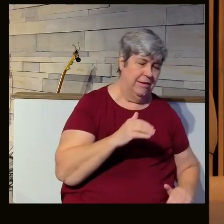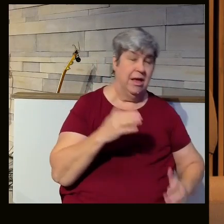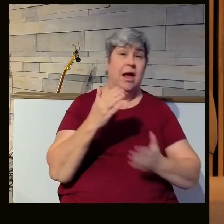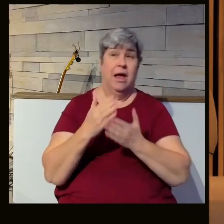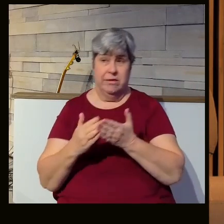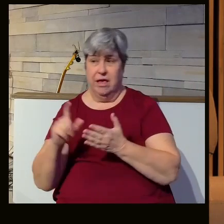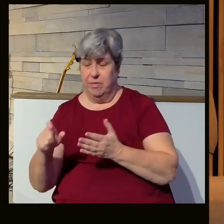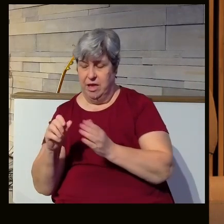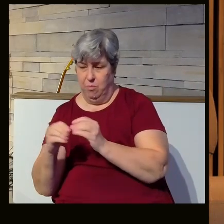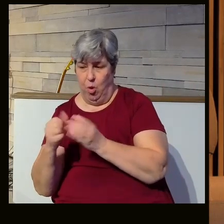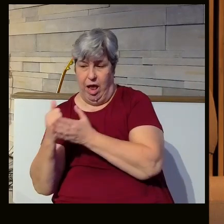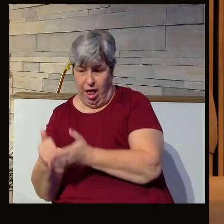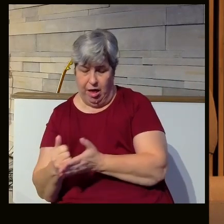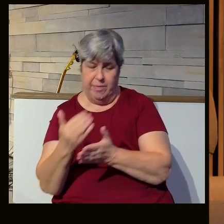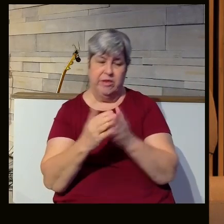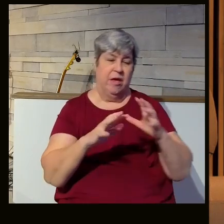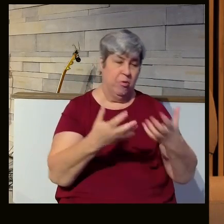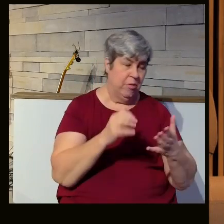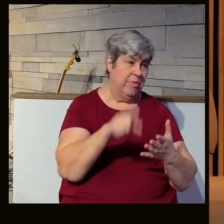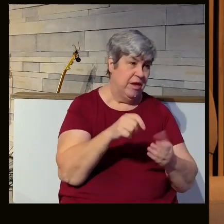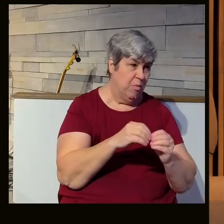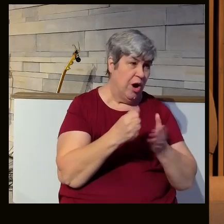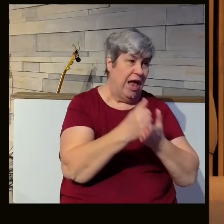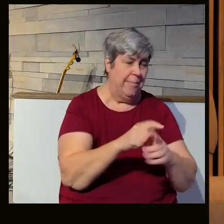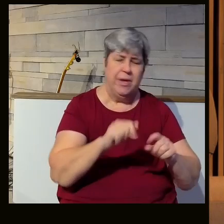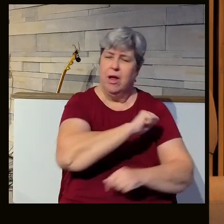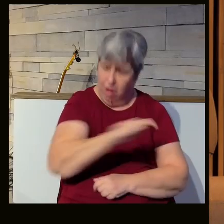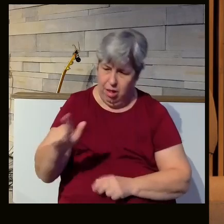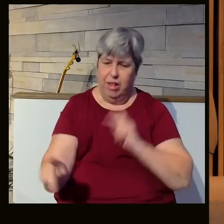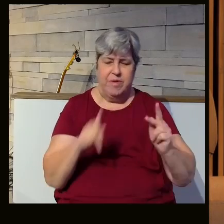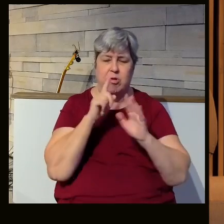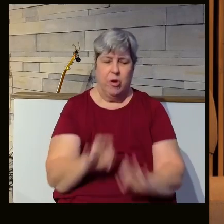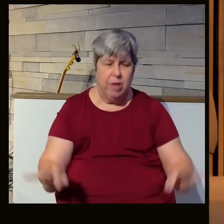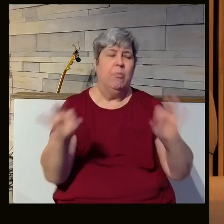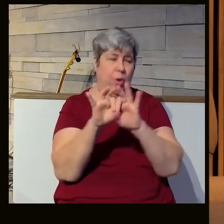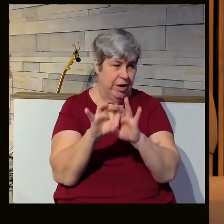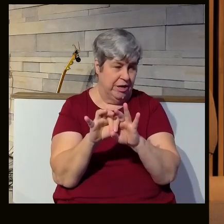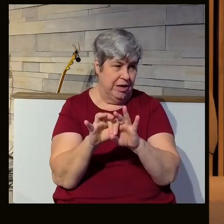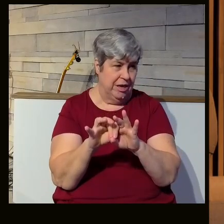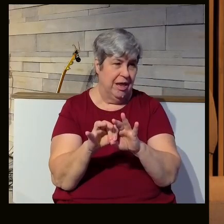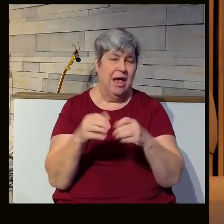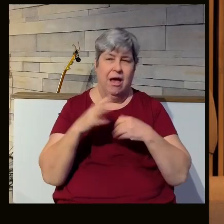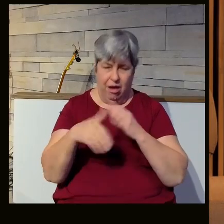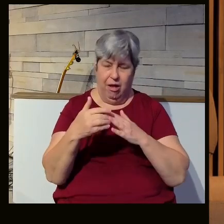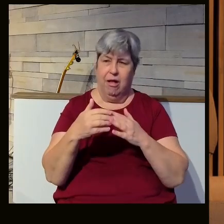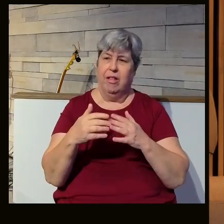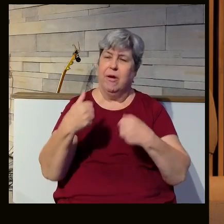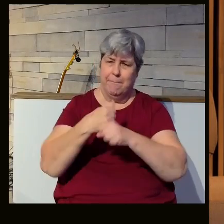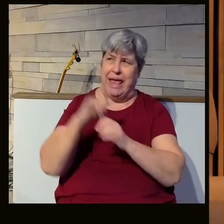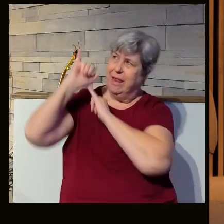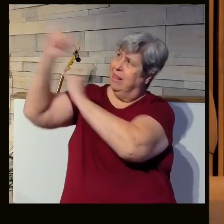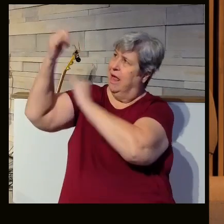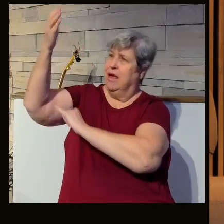more help than others. Some groups will need more help than others. But all are important and significant and meaningful, and all are made in the